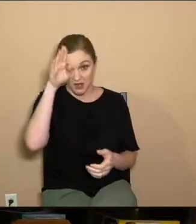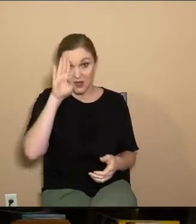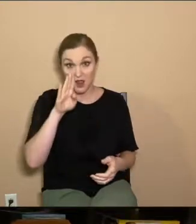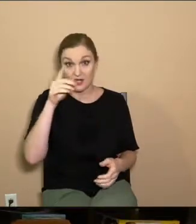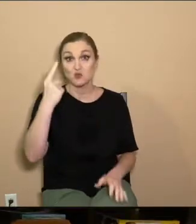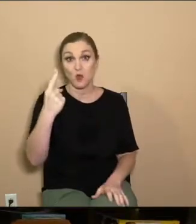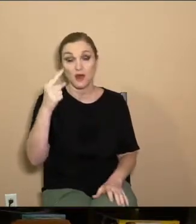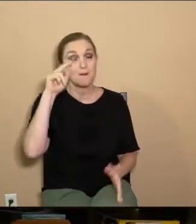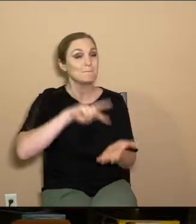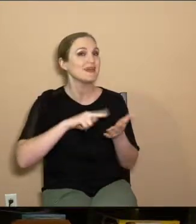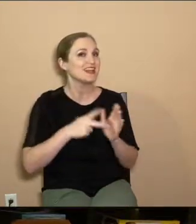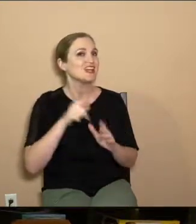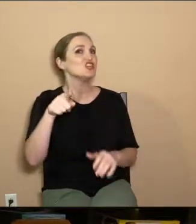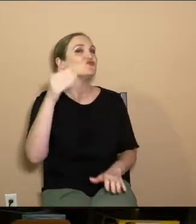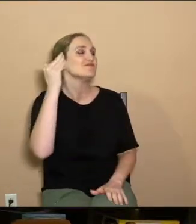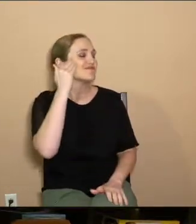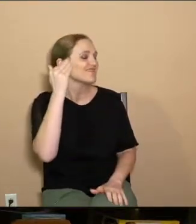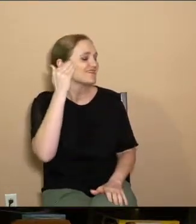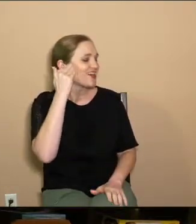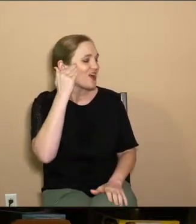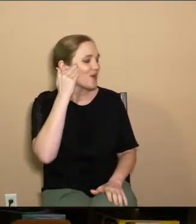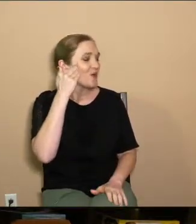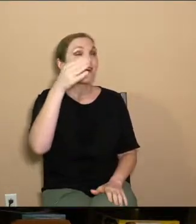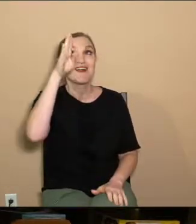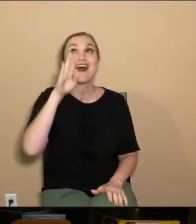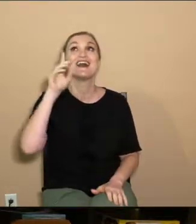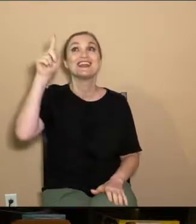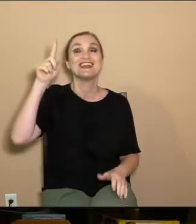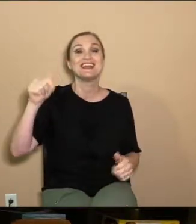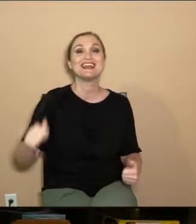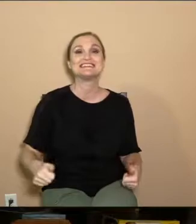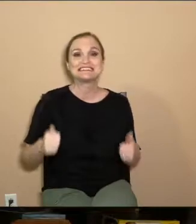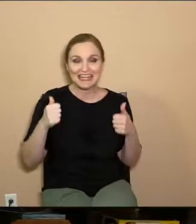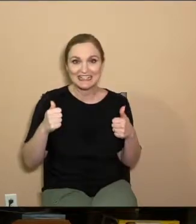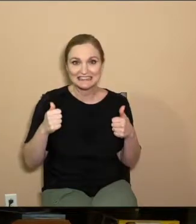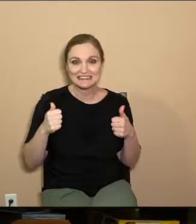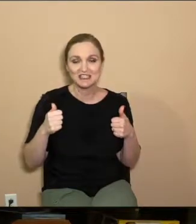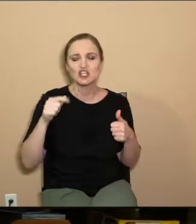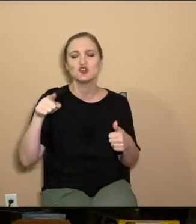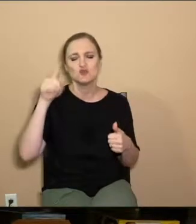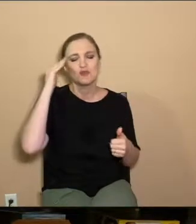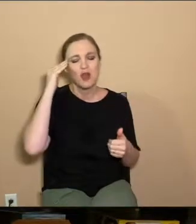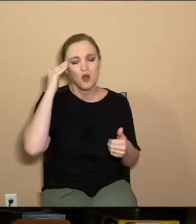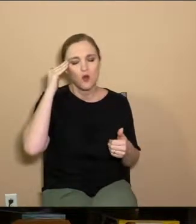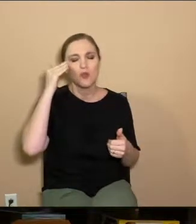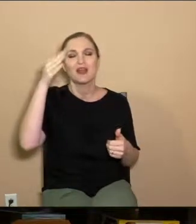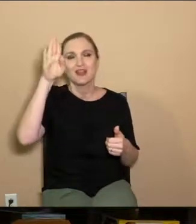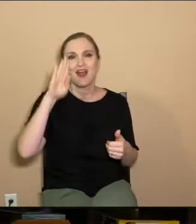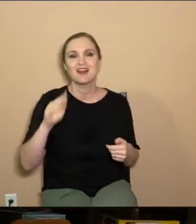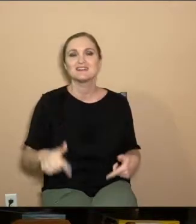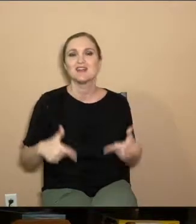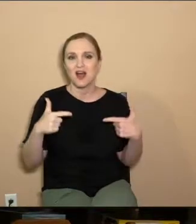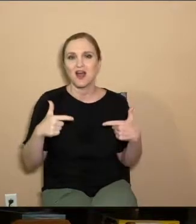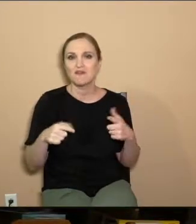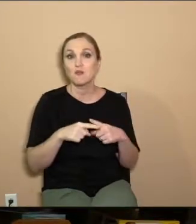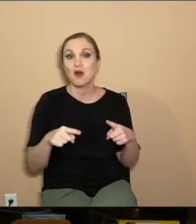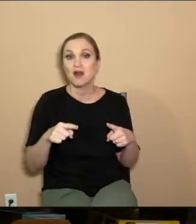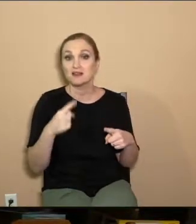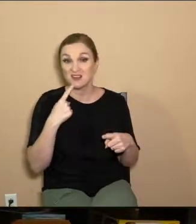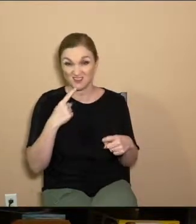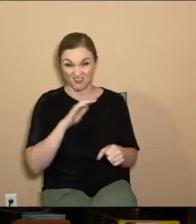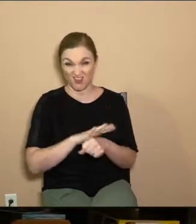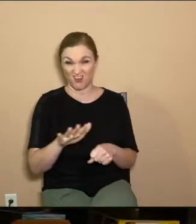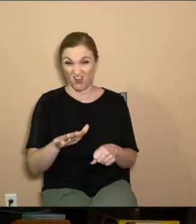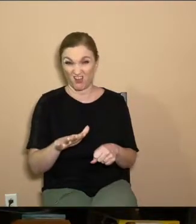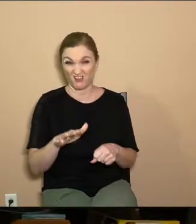one, meaning you acknowledge that there is a God. You superficially believe that there is a God. But then he says, is that enough?